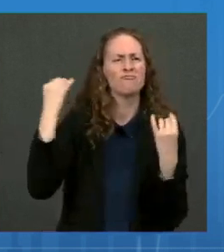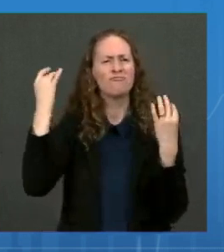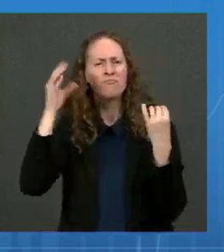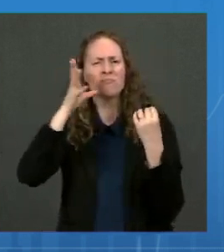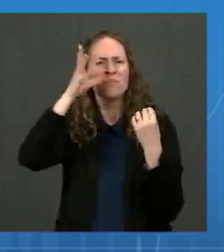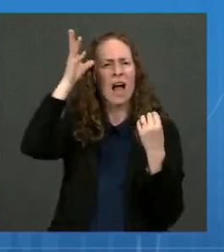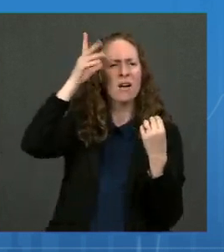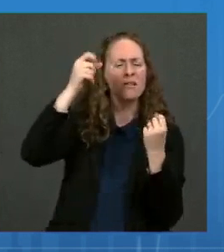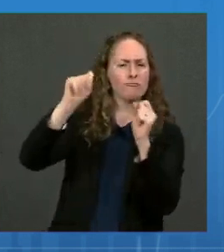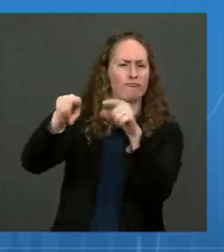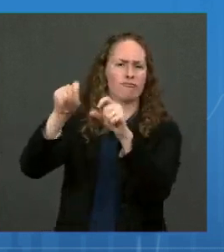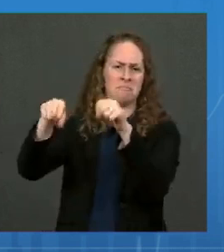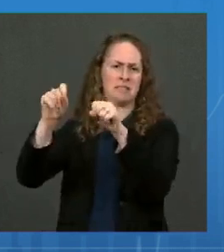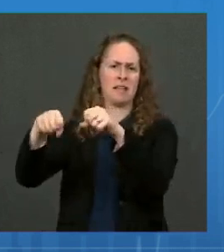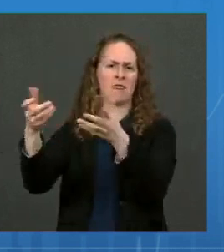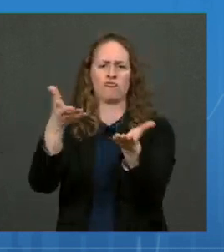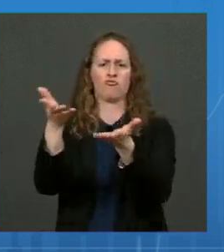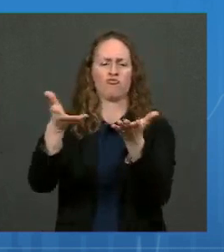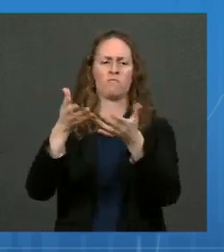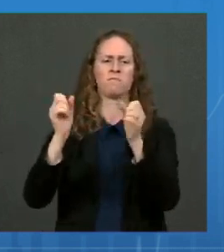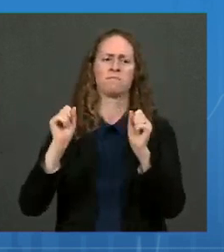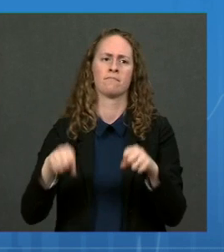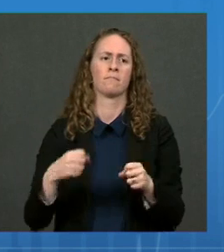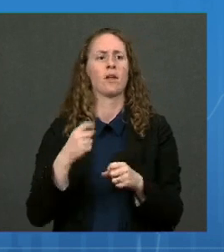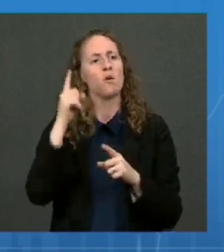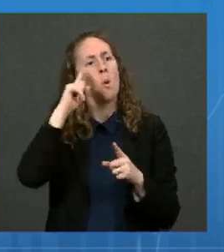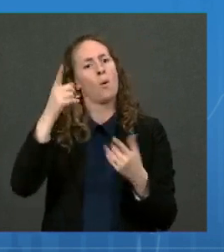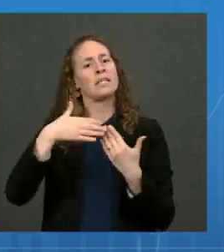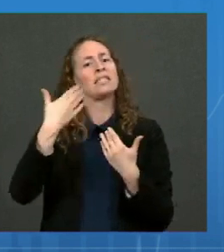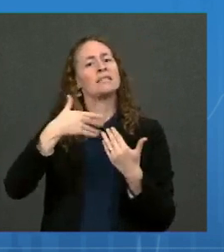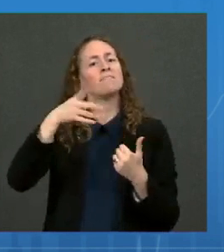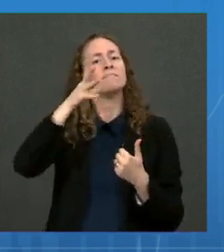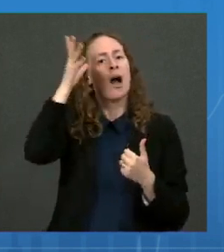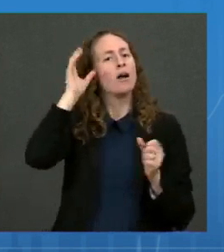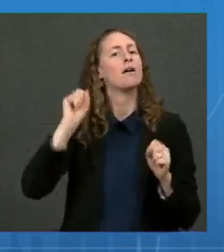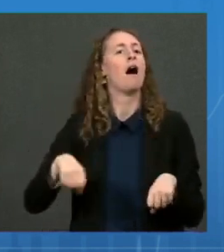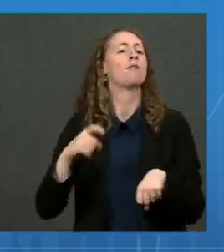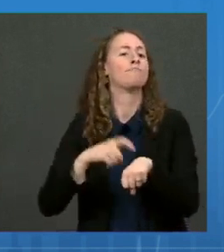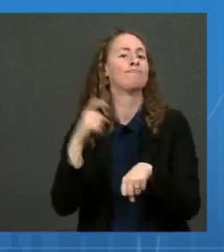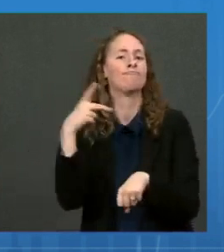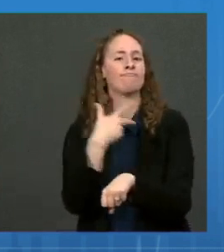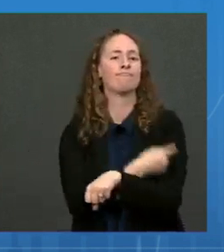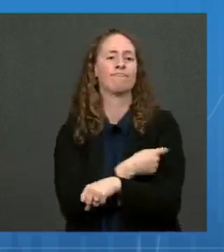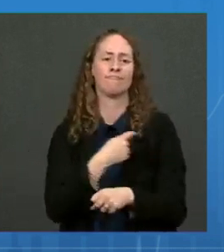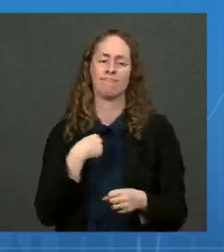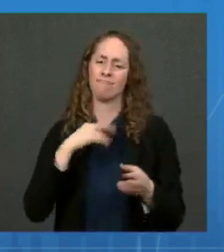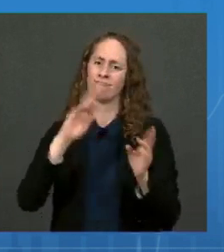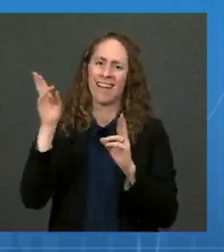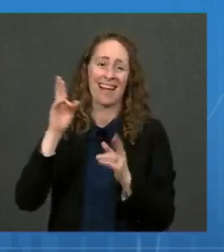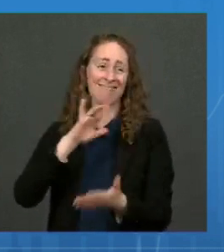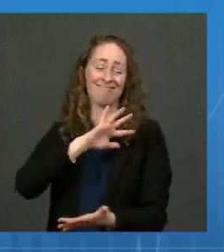we'll make it convenient and easy for parents and kids to get vaccinated. We have the supply and we will be ready.